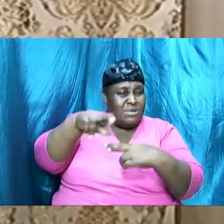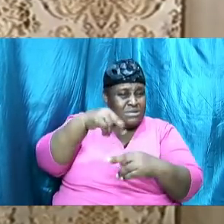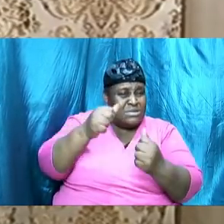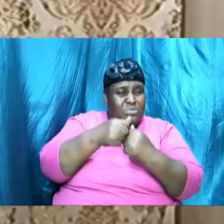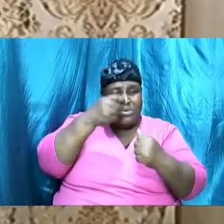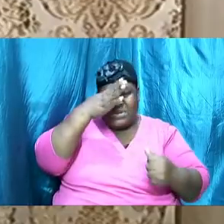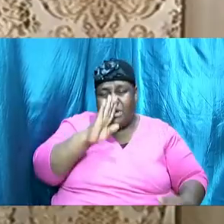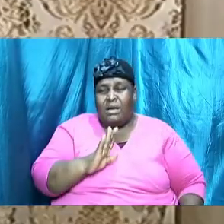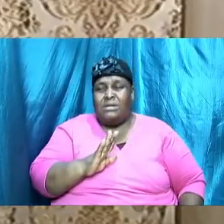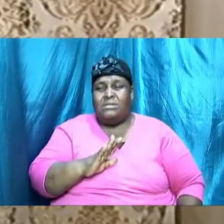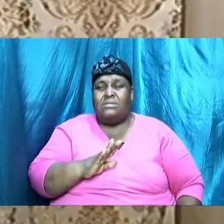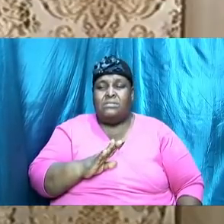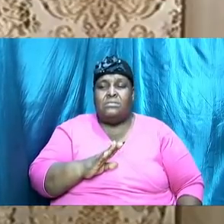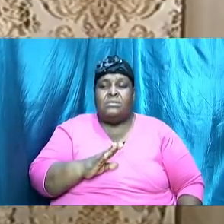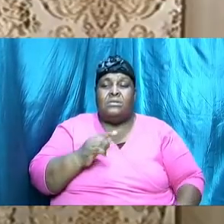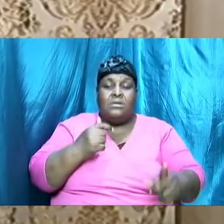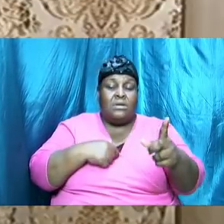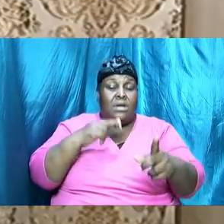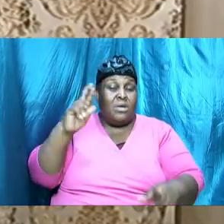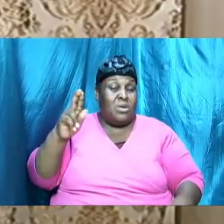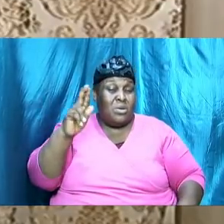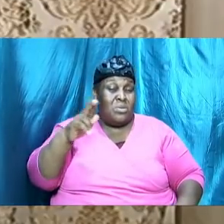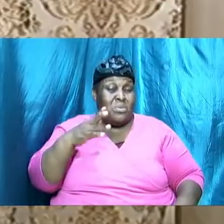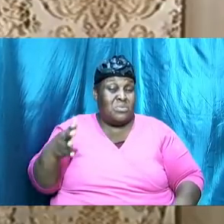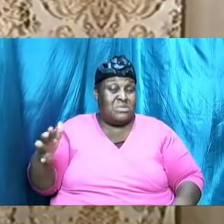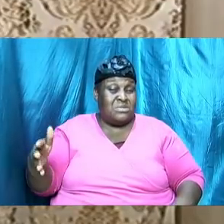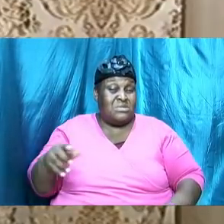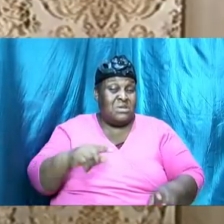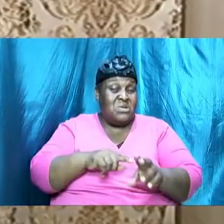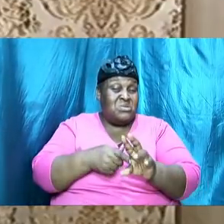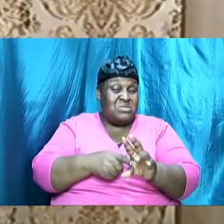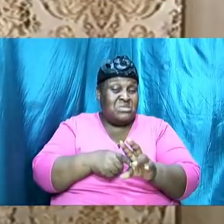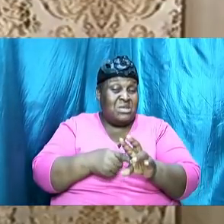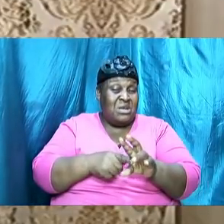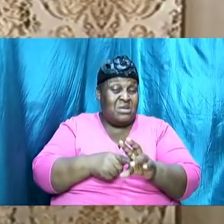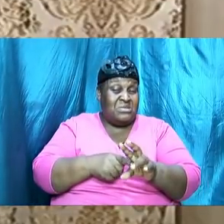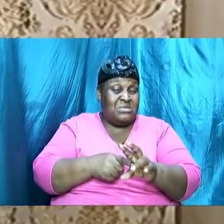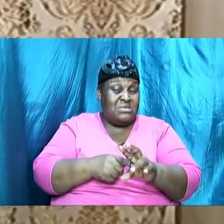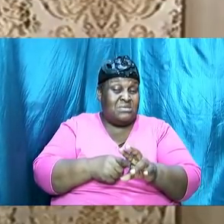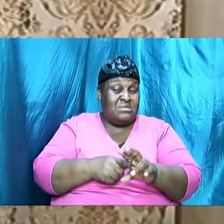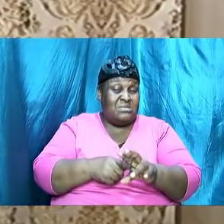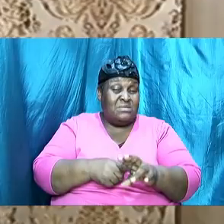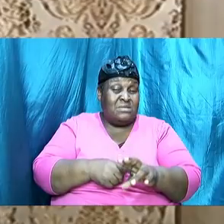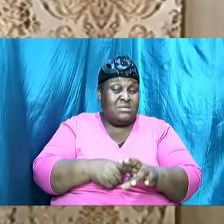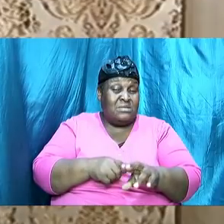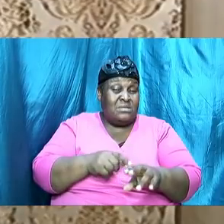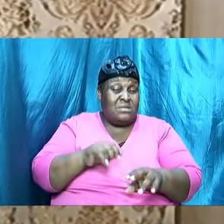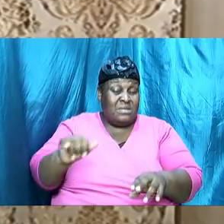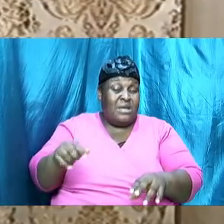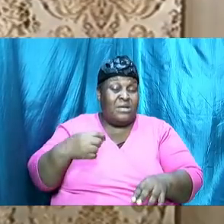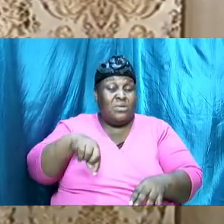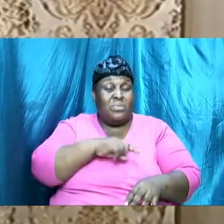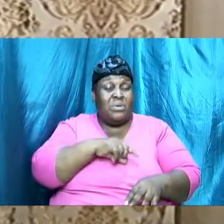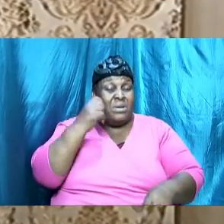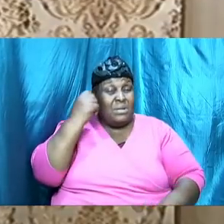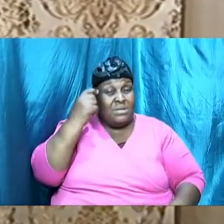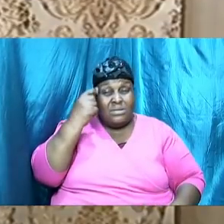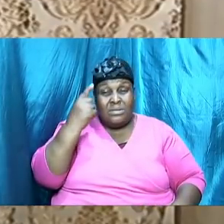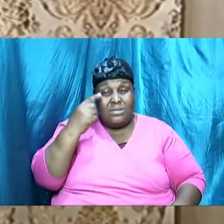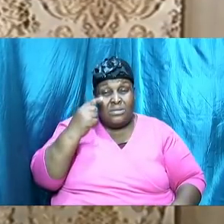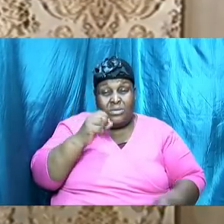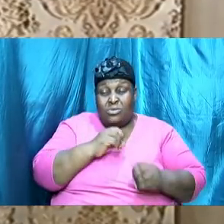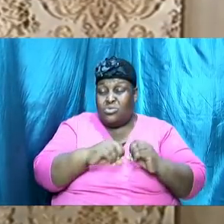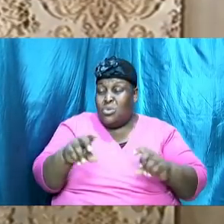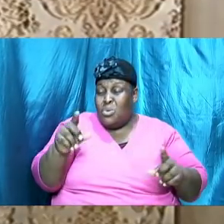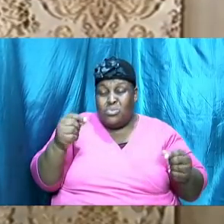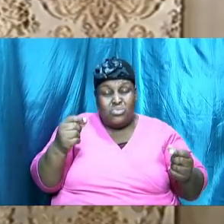so I use this as a starting point so that we can understand that if we don't do some of